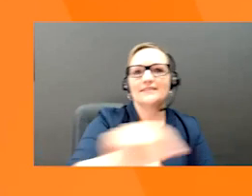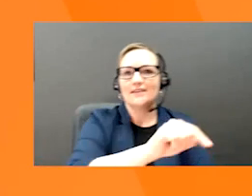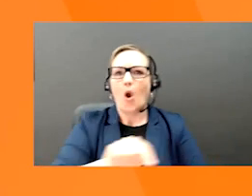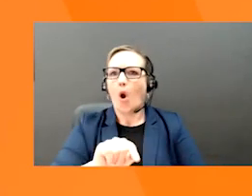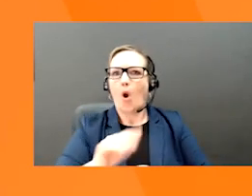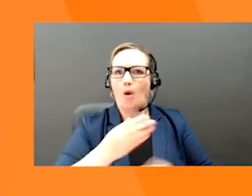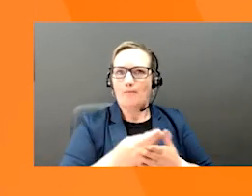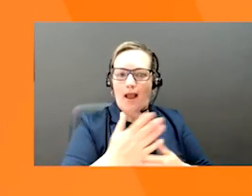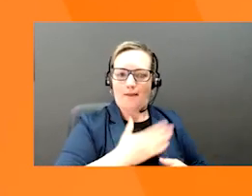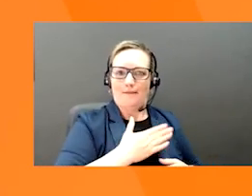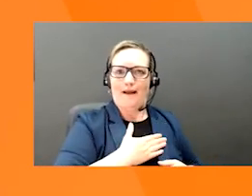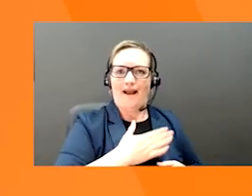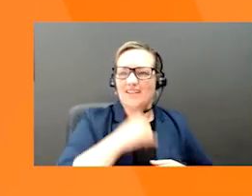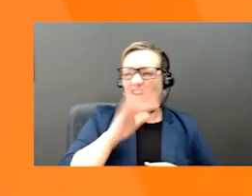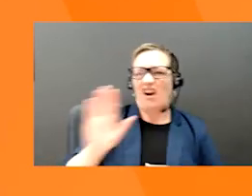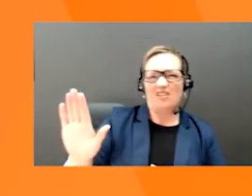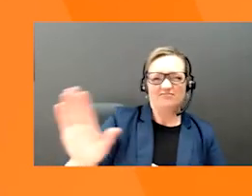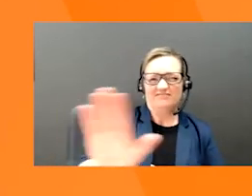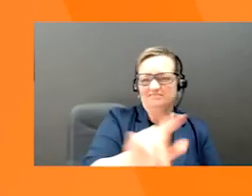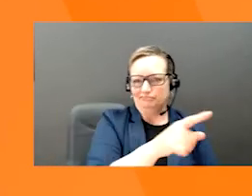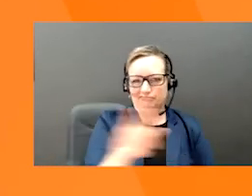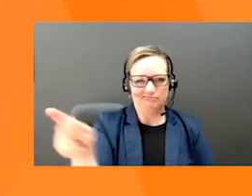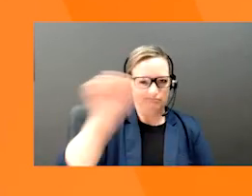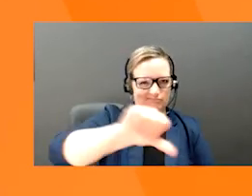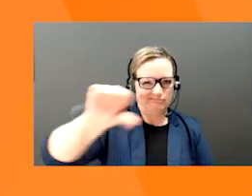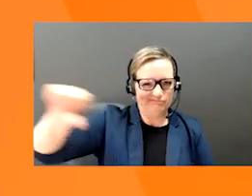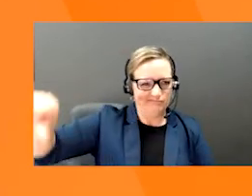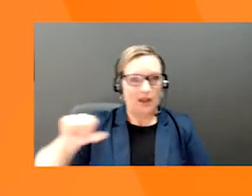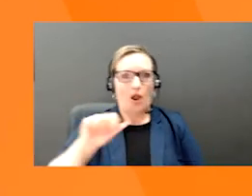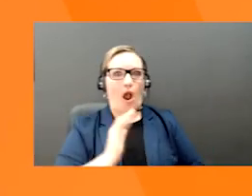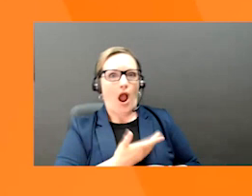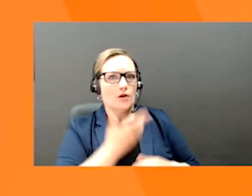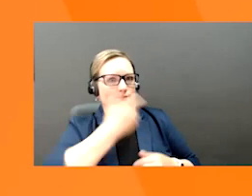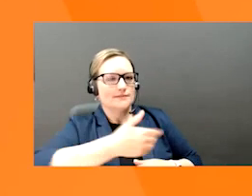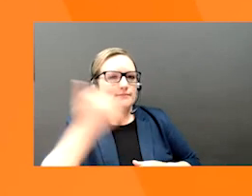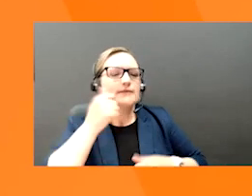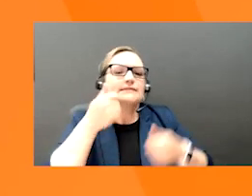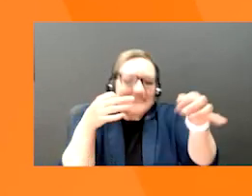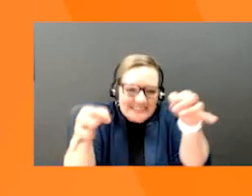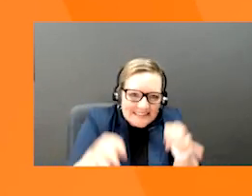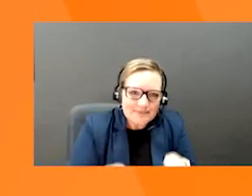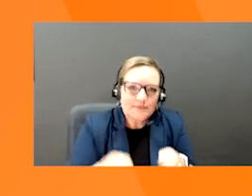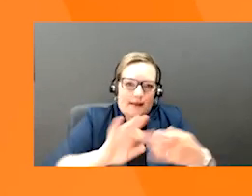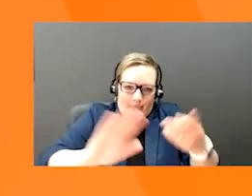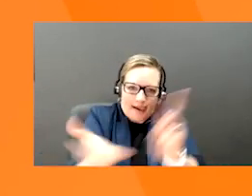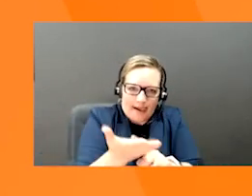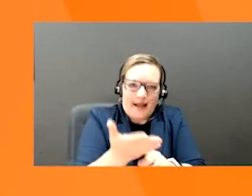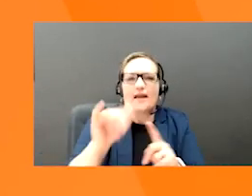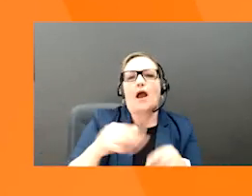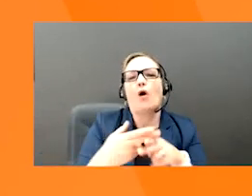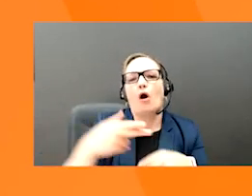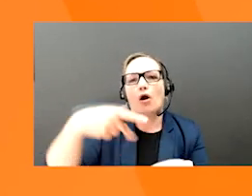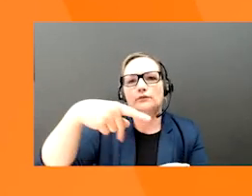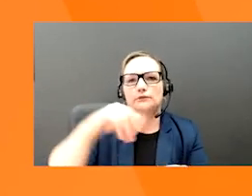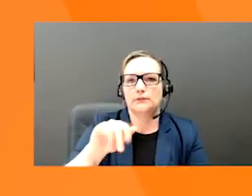product is worthy of being purchased, or convince that retailer that they need to carry your product on their store shelves. There are